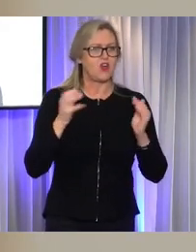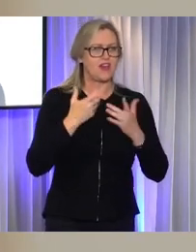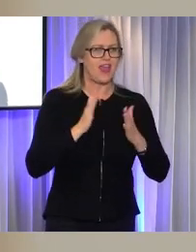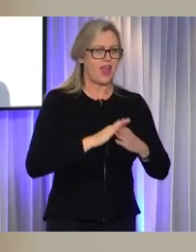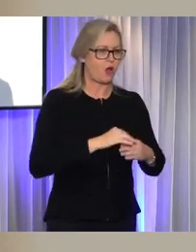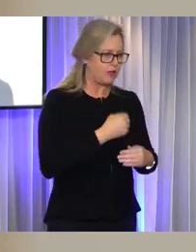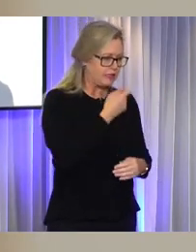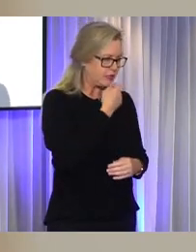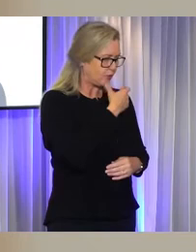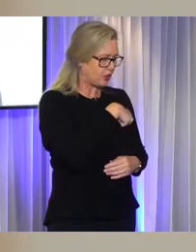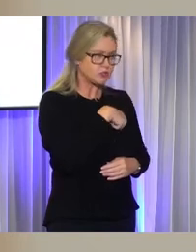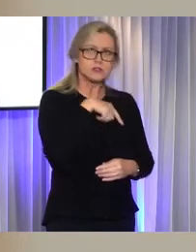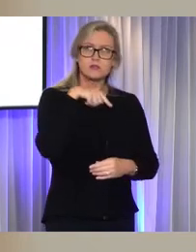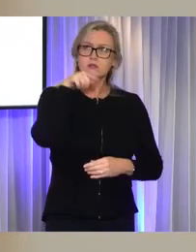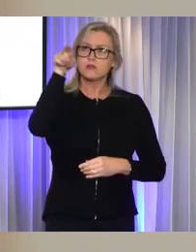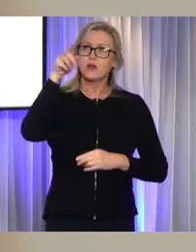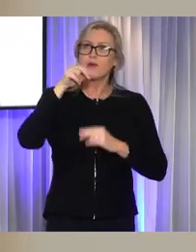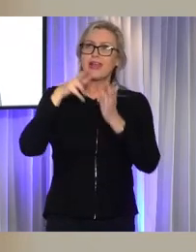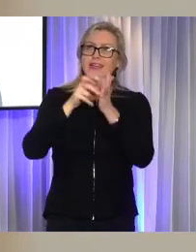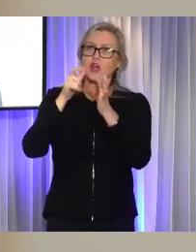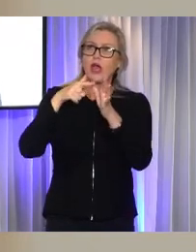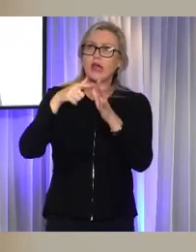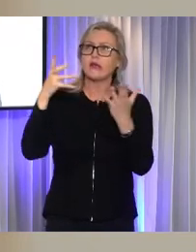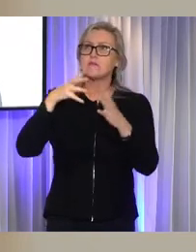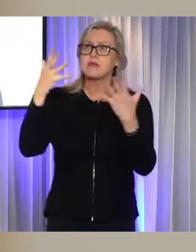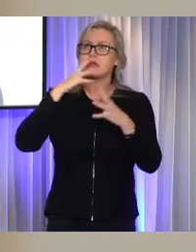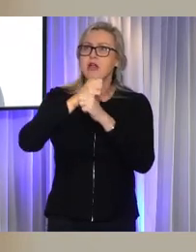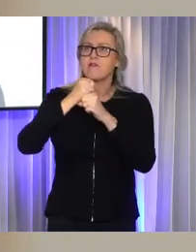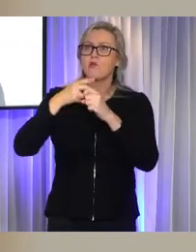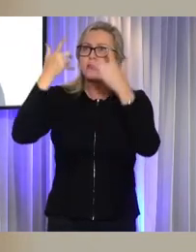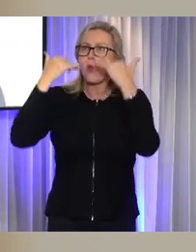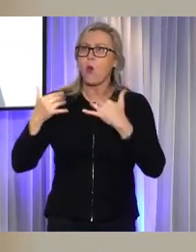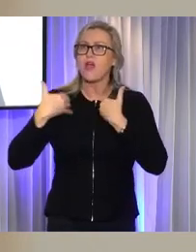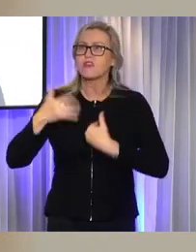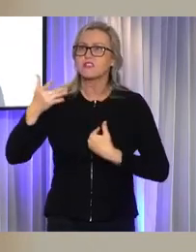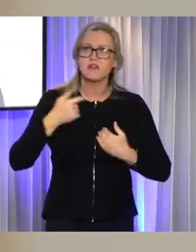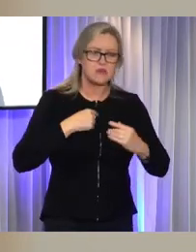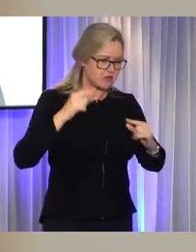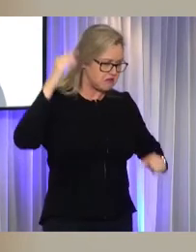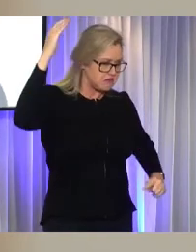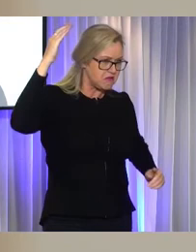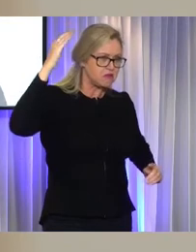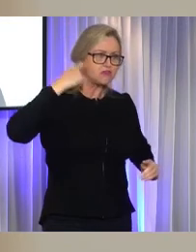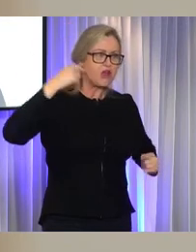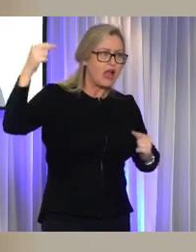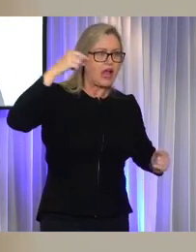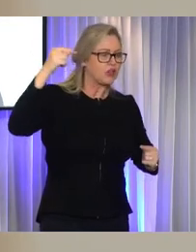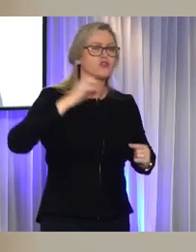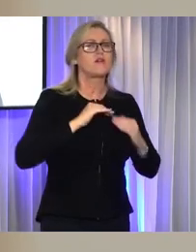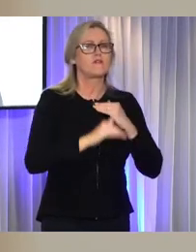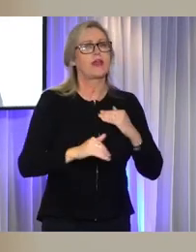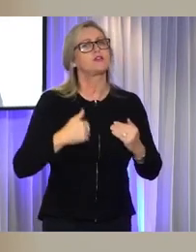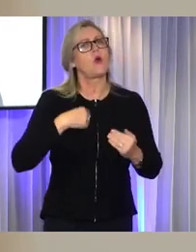top end of town lawyer and a participant without representation. So I've announced a pilot to develop a better approach to resolving